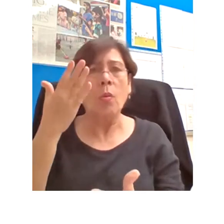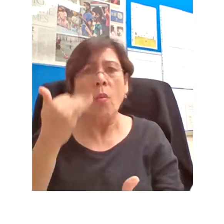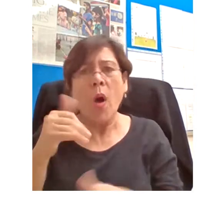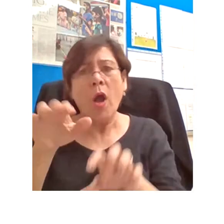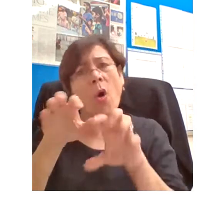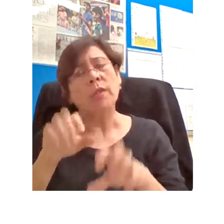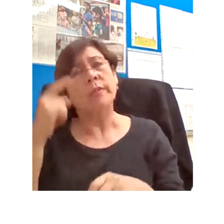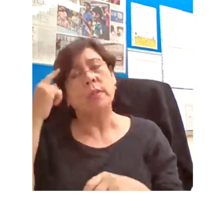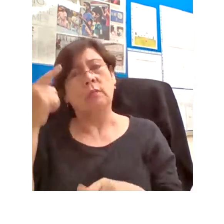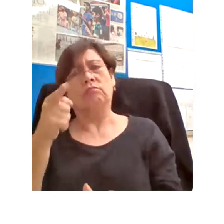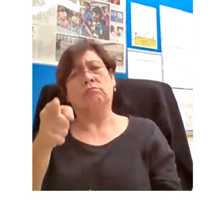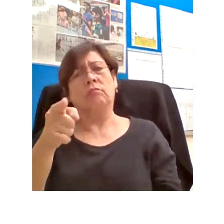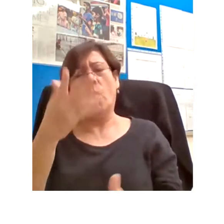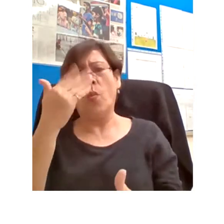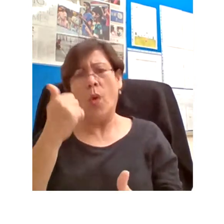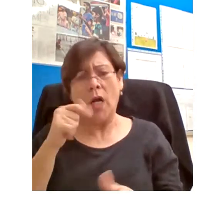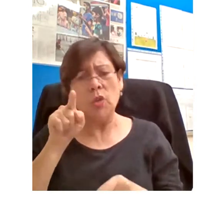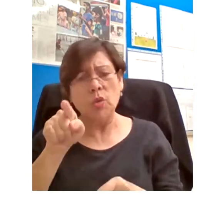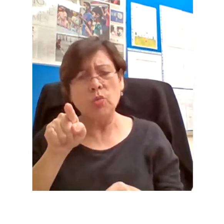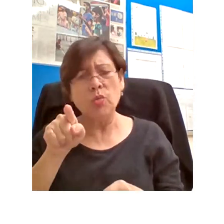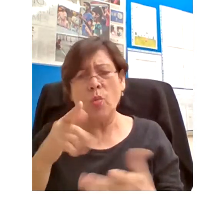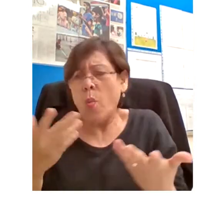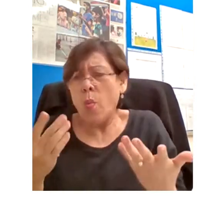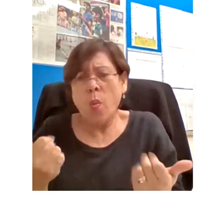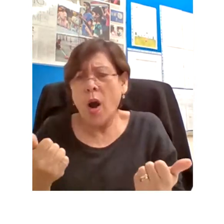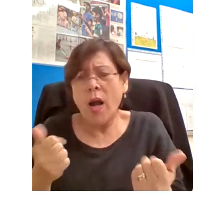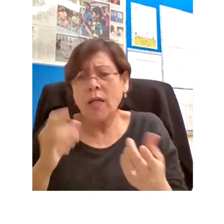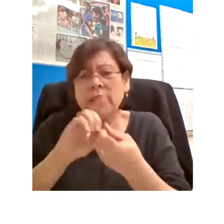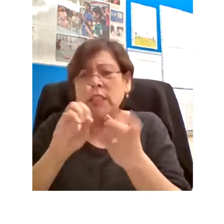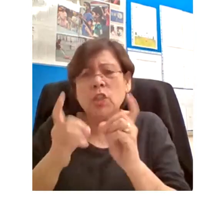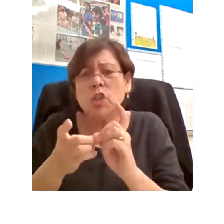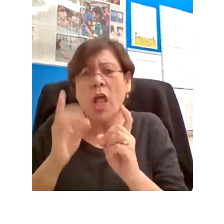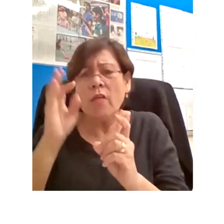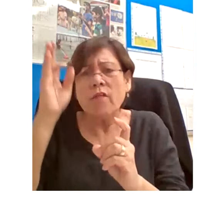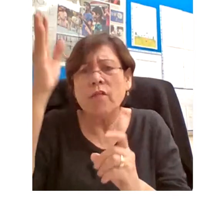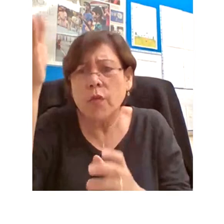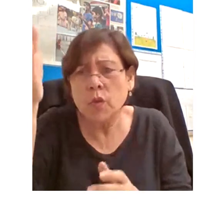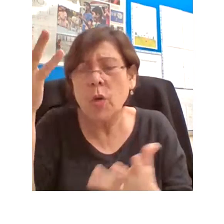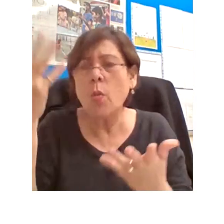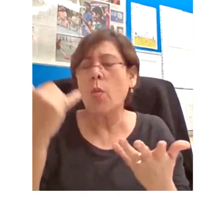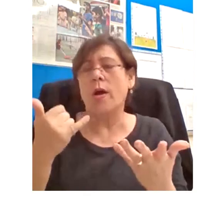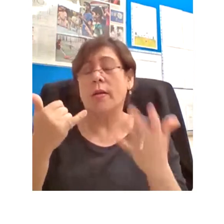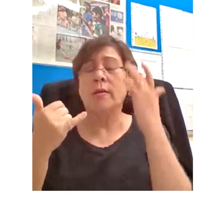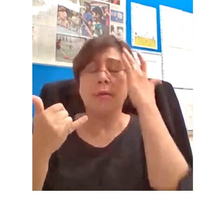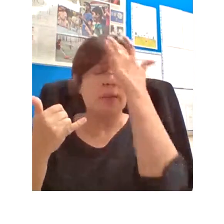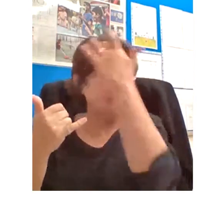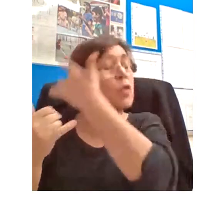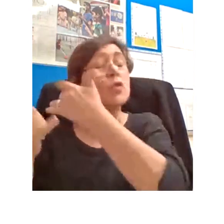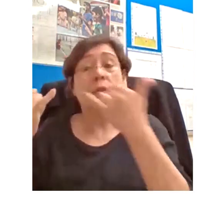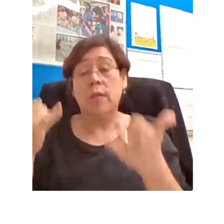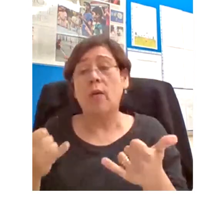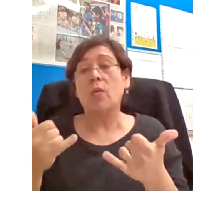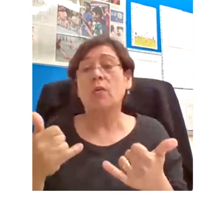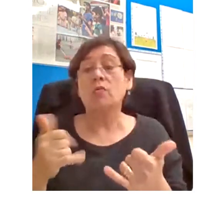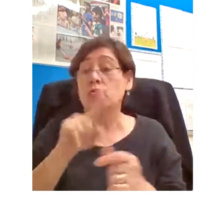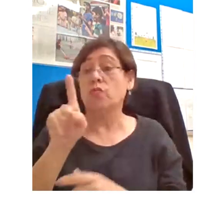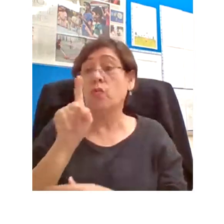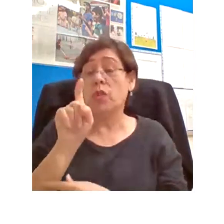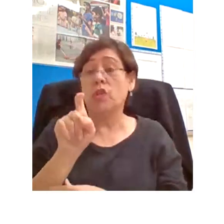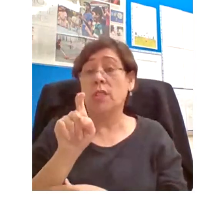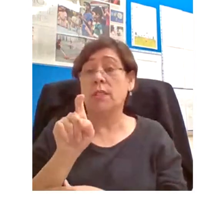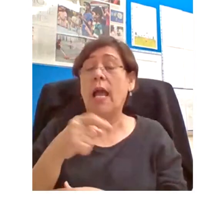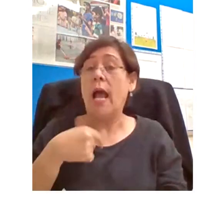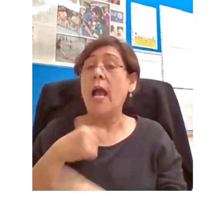therefore, what business historian has giving glimpses of the future. And to that question, I would